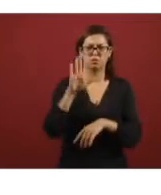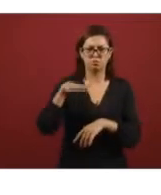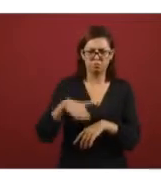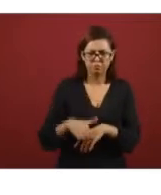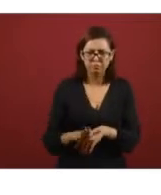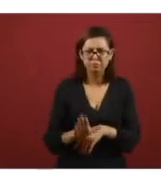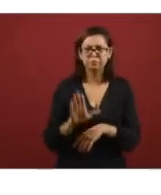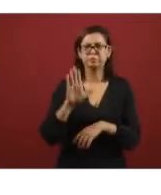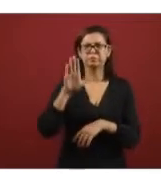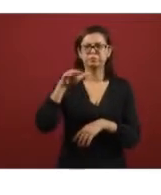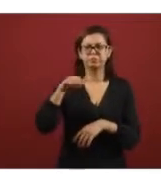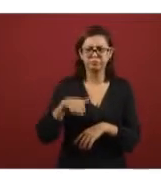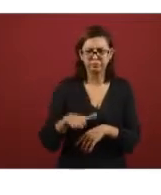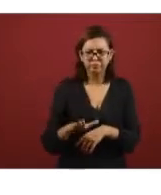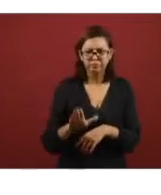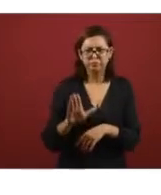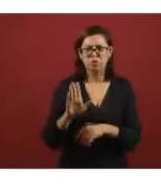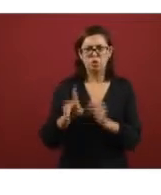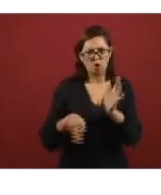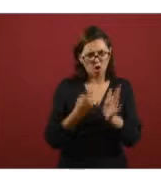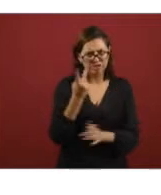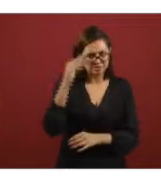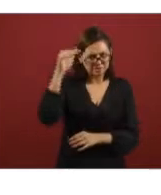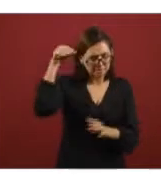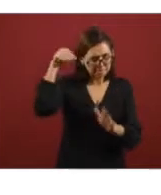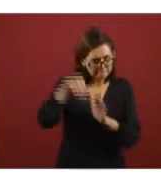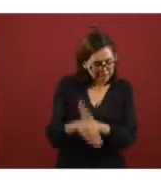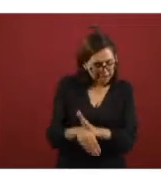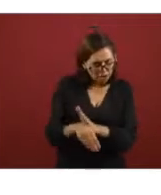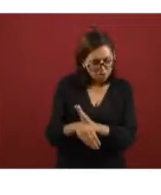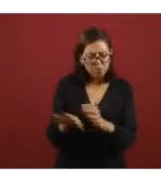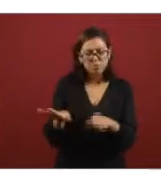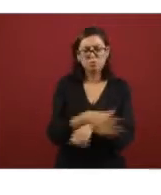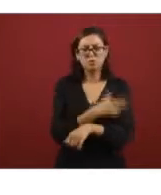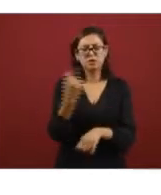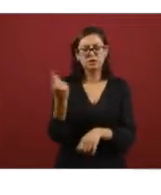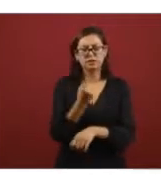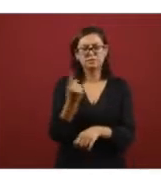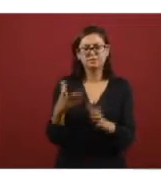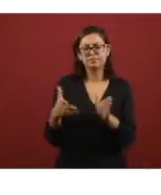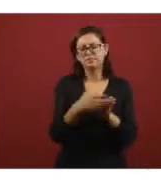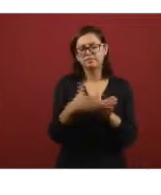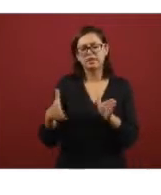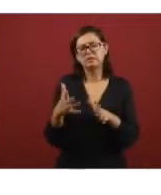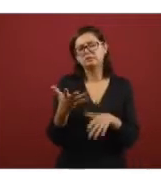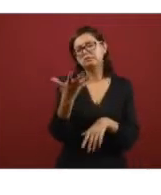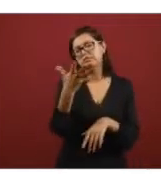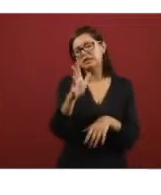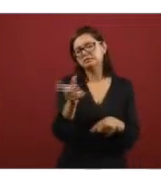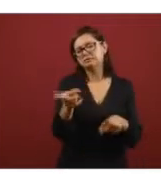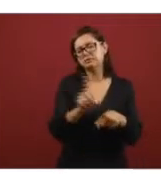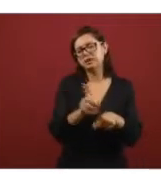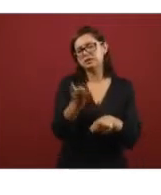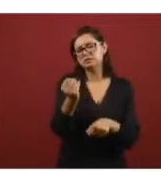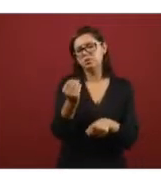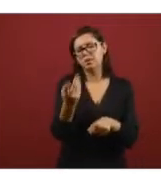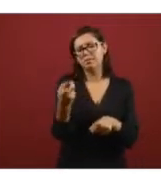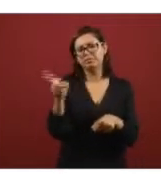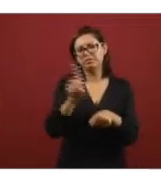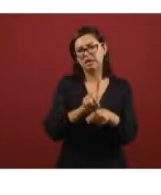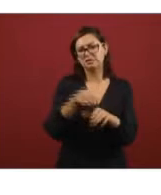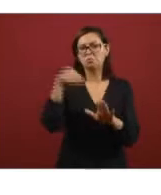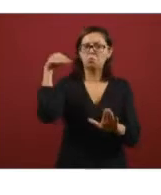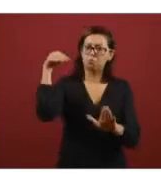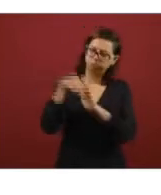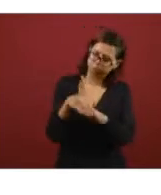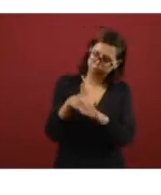a reason it's programmed because we're going to detain the production it'll last about nine to ten days